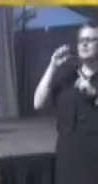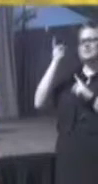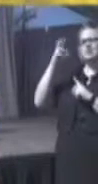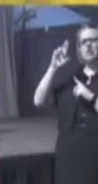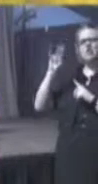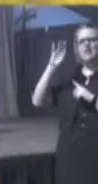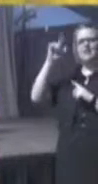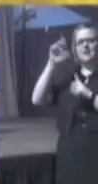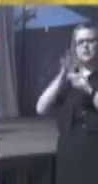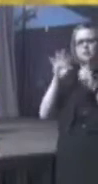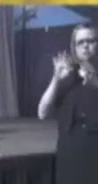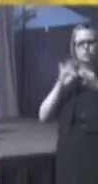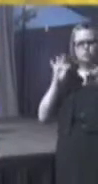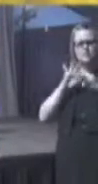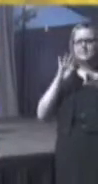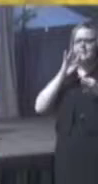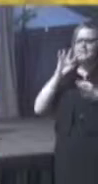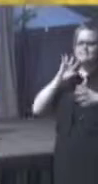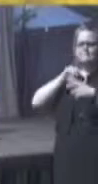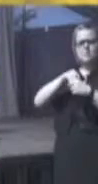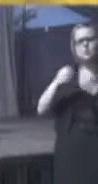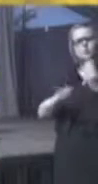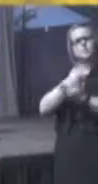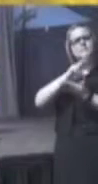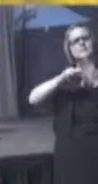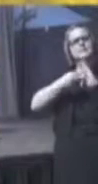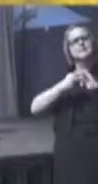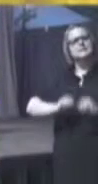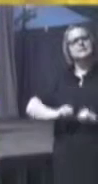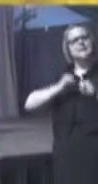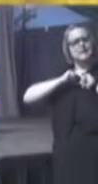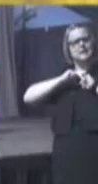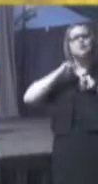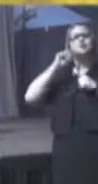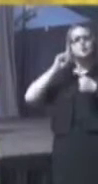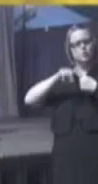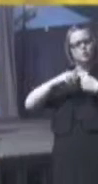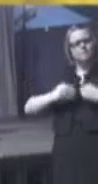injected new meaning and dignity into the veins of civilization.